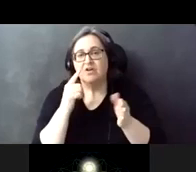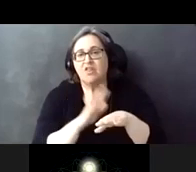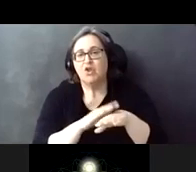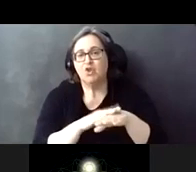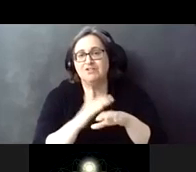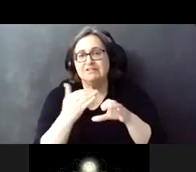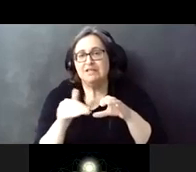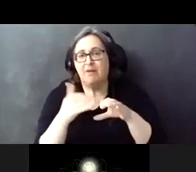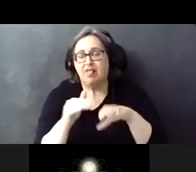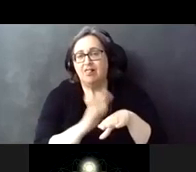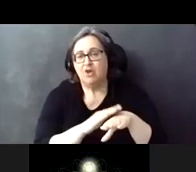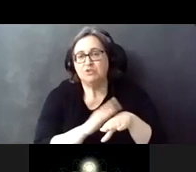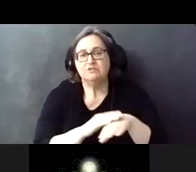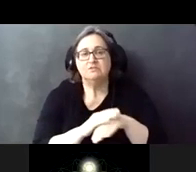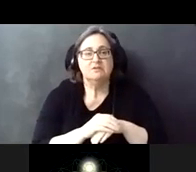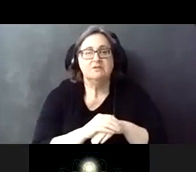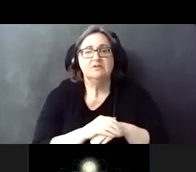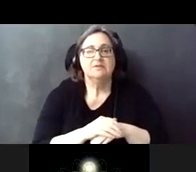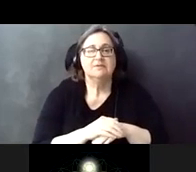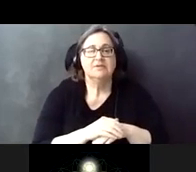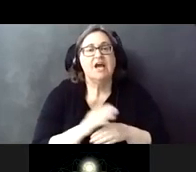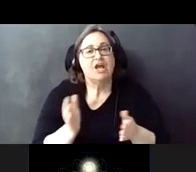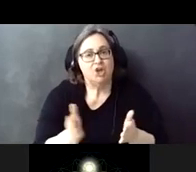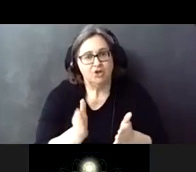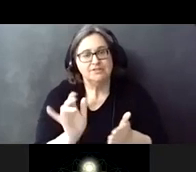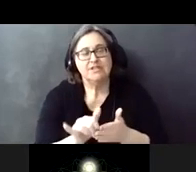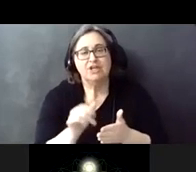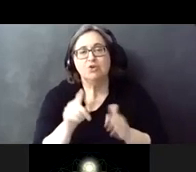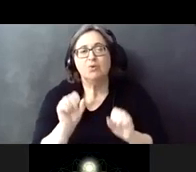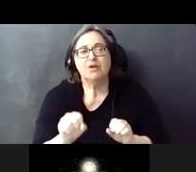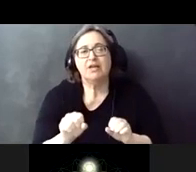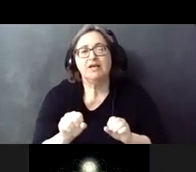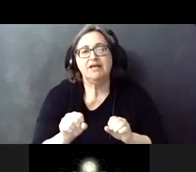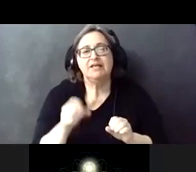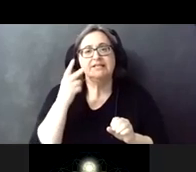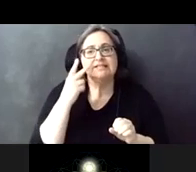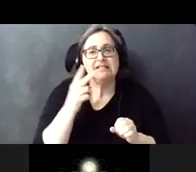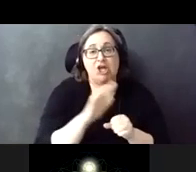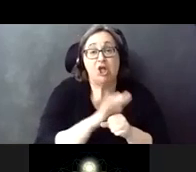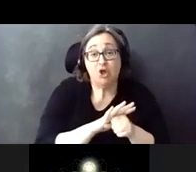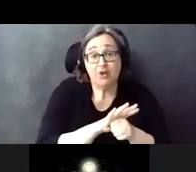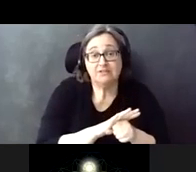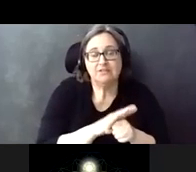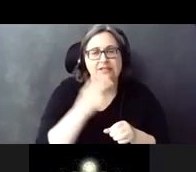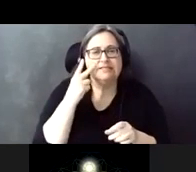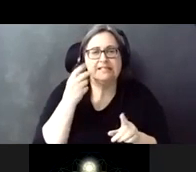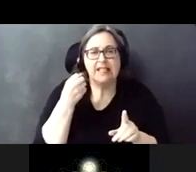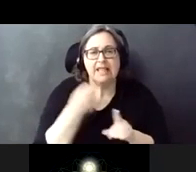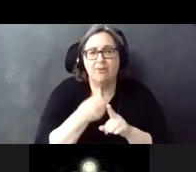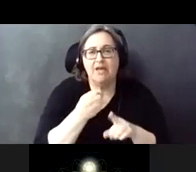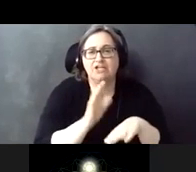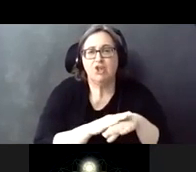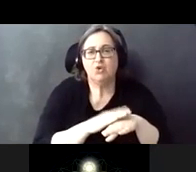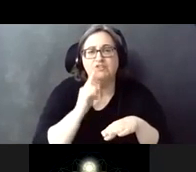for the alerts because that is where you can put a location and get impact alerts specifically